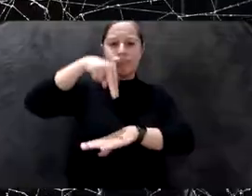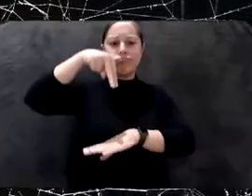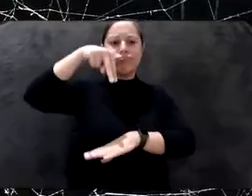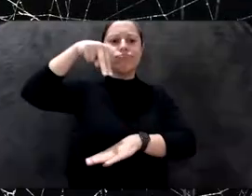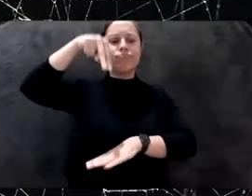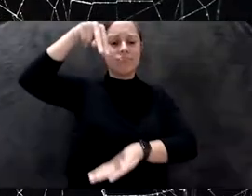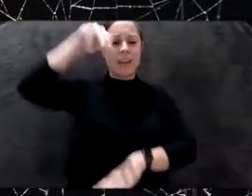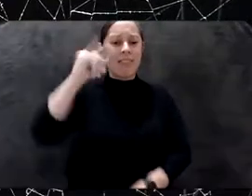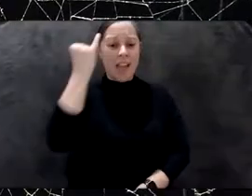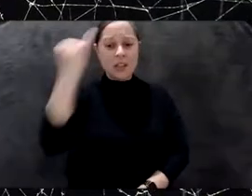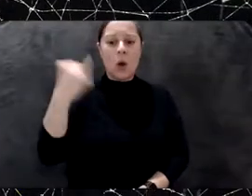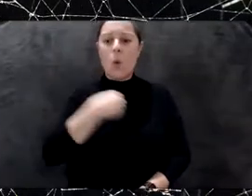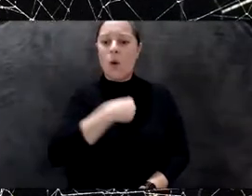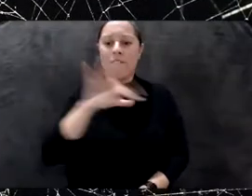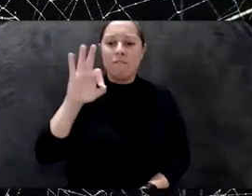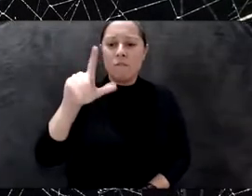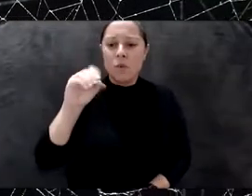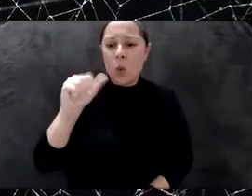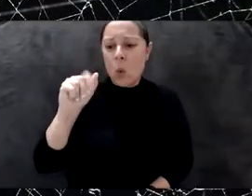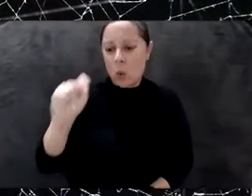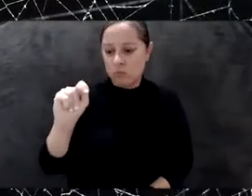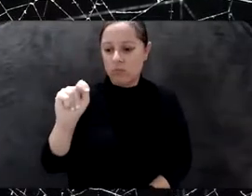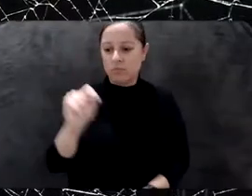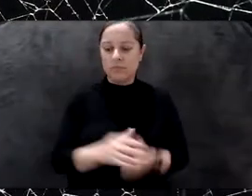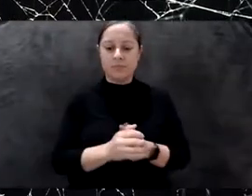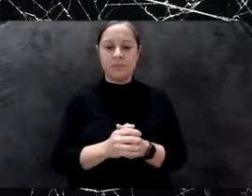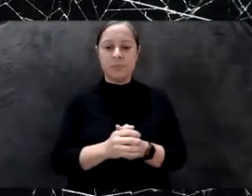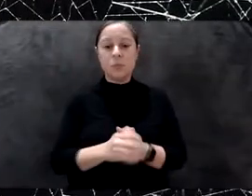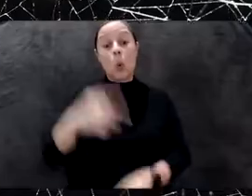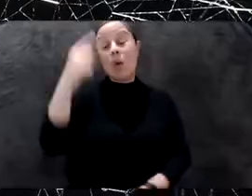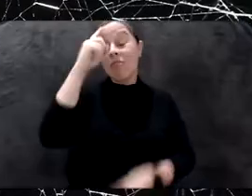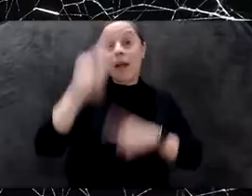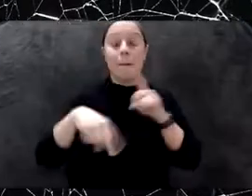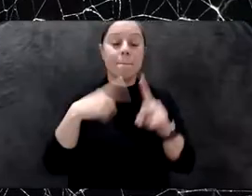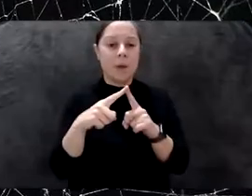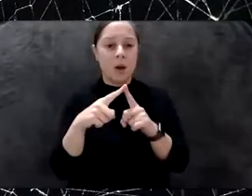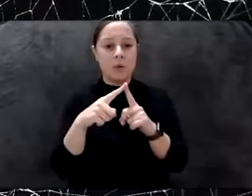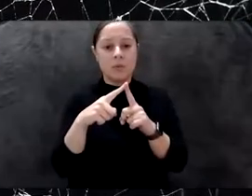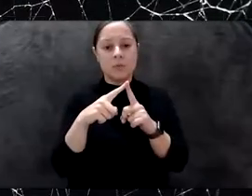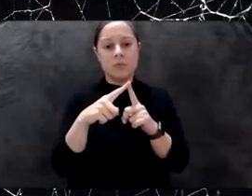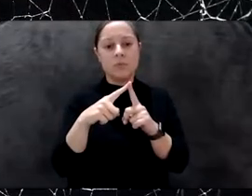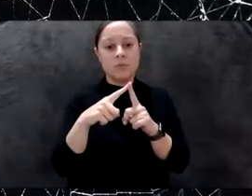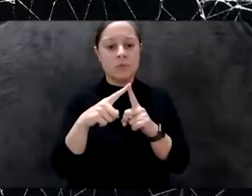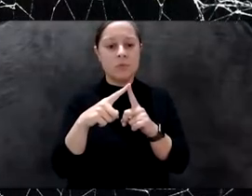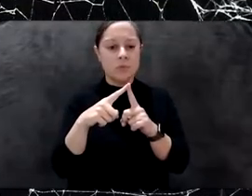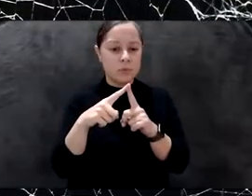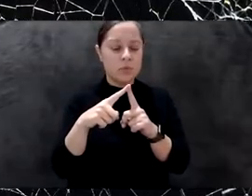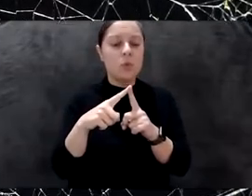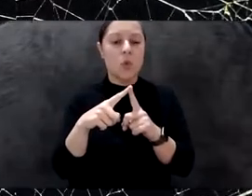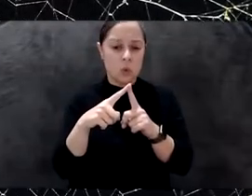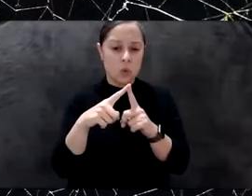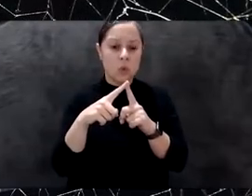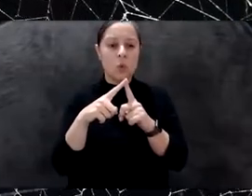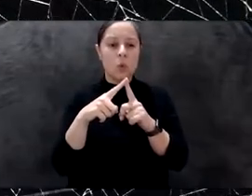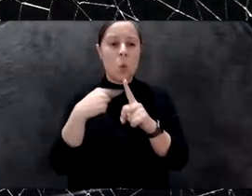flow the same principle in the air. Has been, we can rethink about, uh, the centers of Torricelli, the student of Aguileo, we live at the